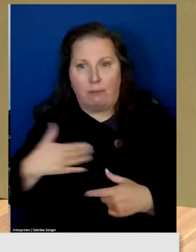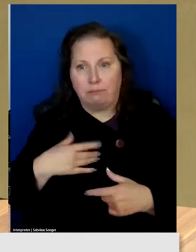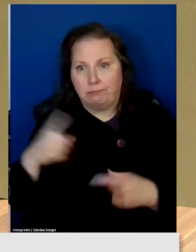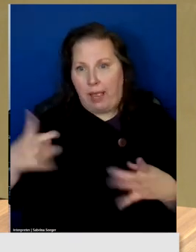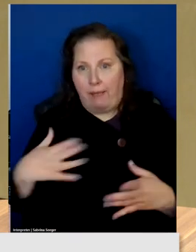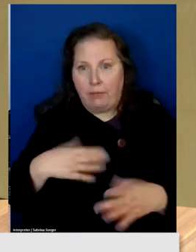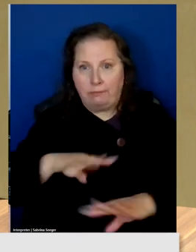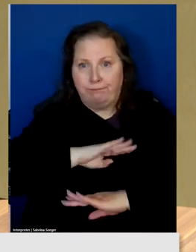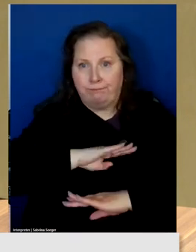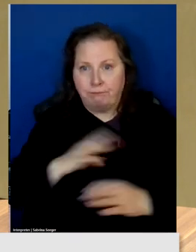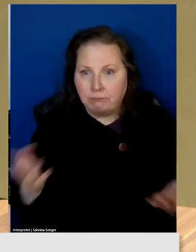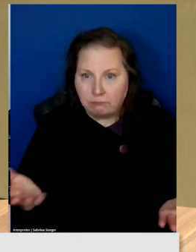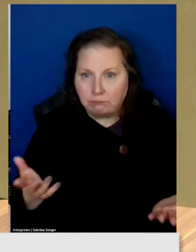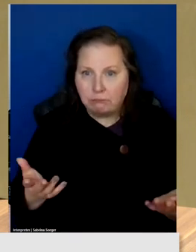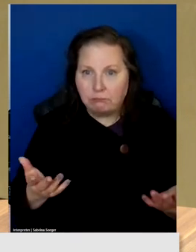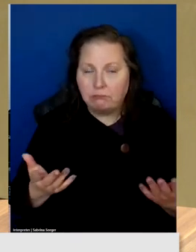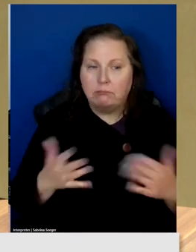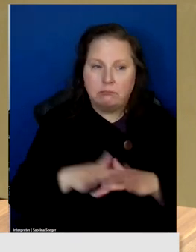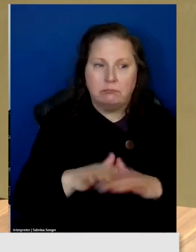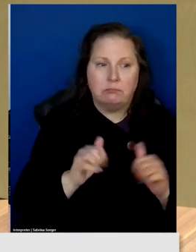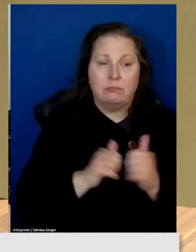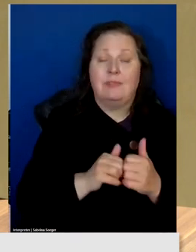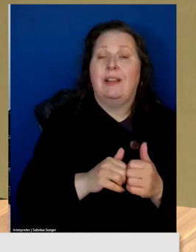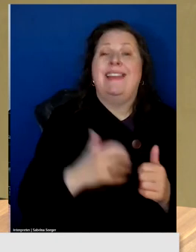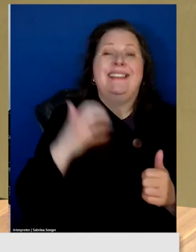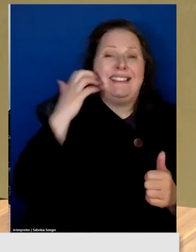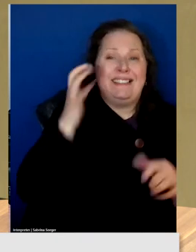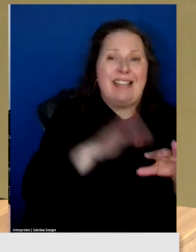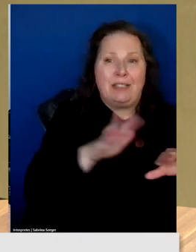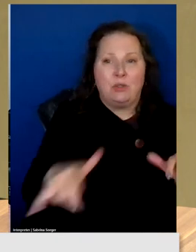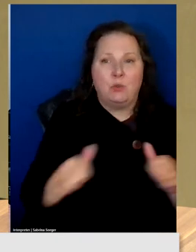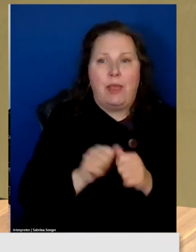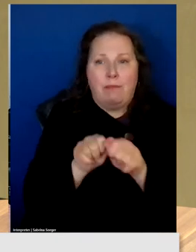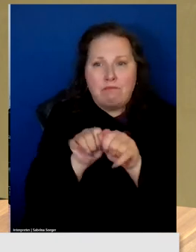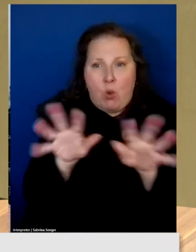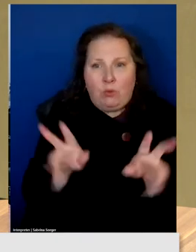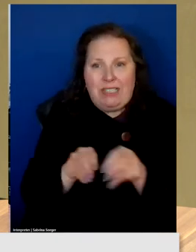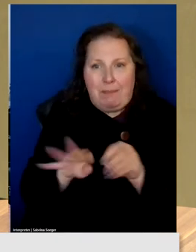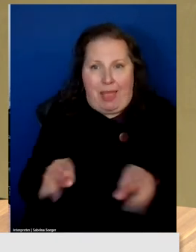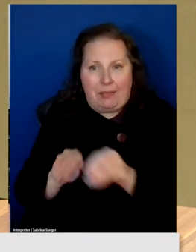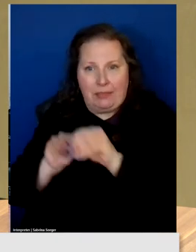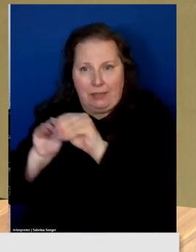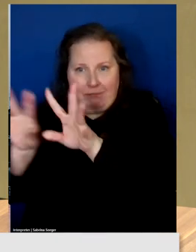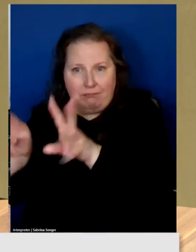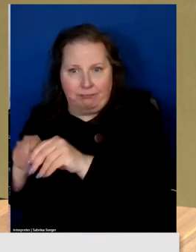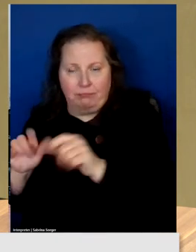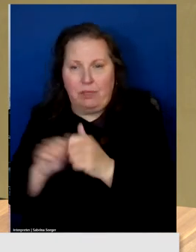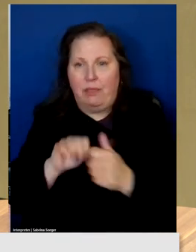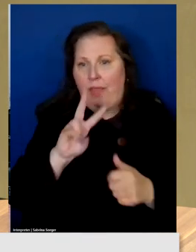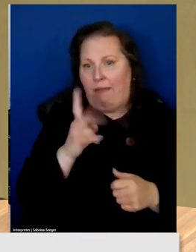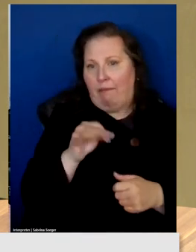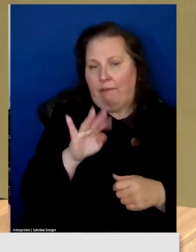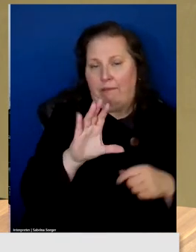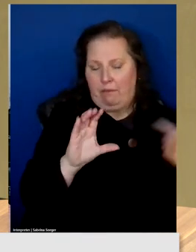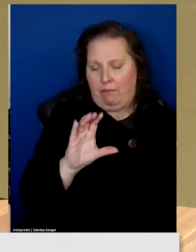dense wave division multiplexing building off of the, the Velcro network.